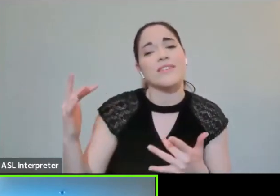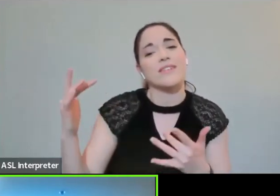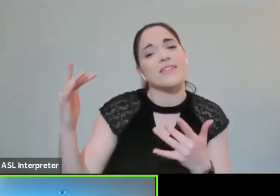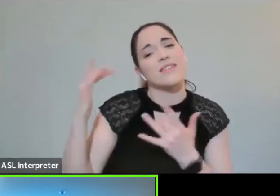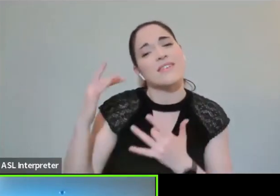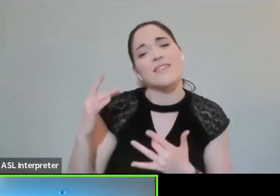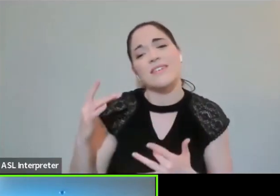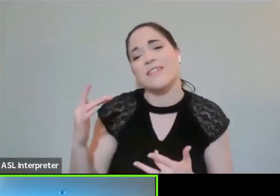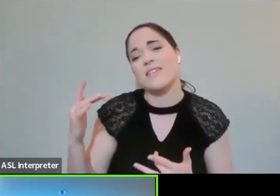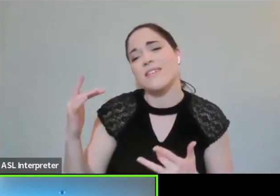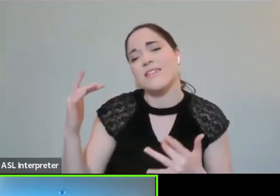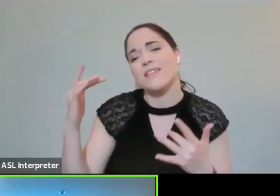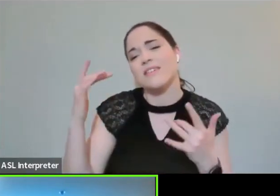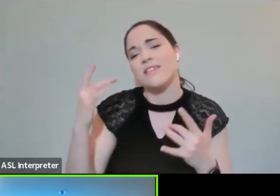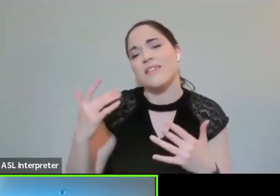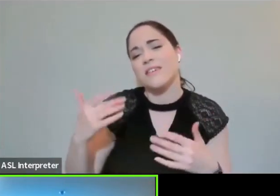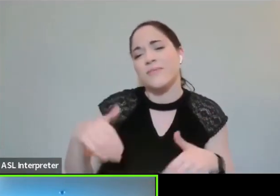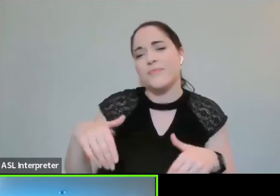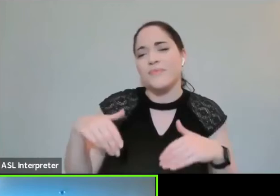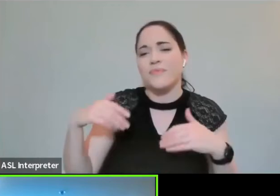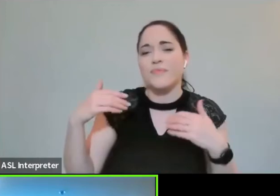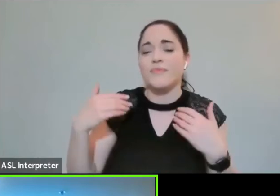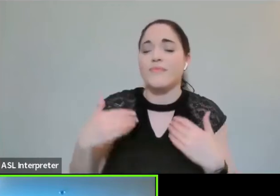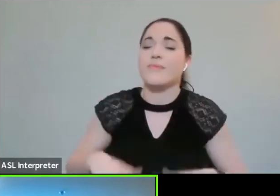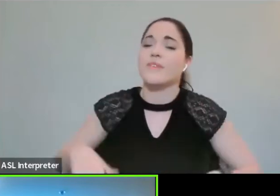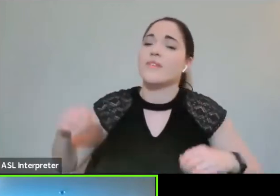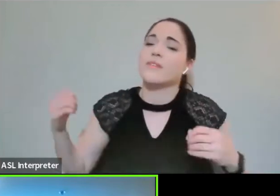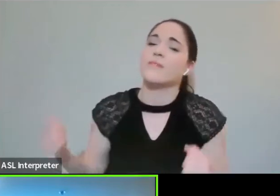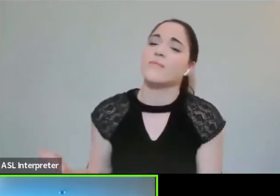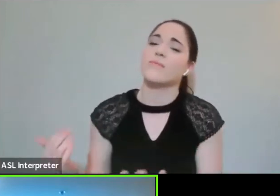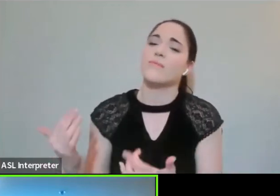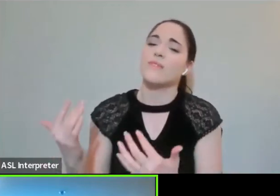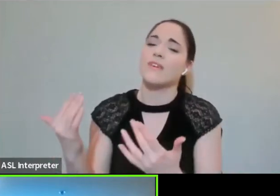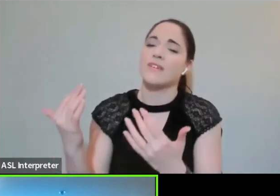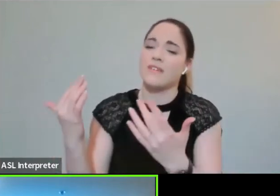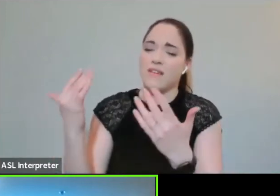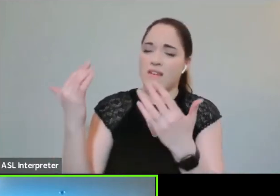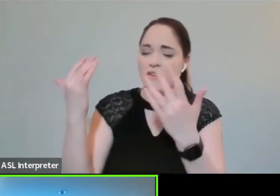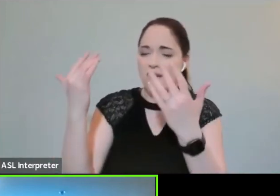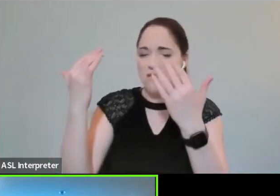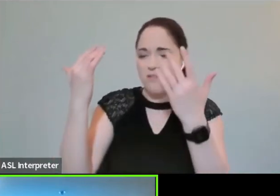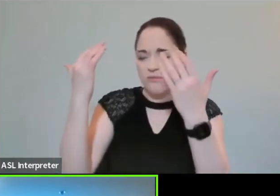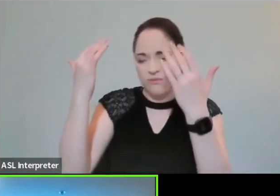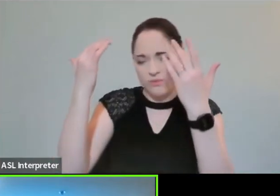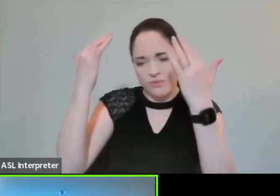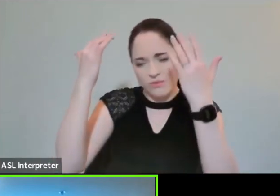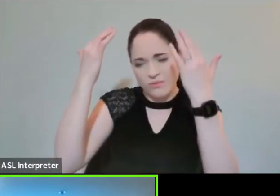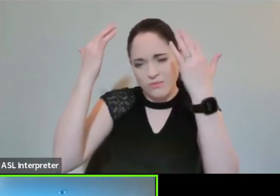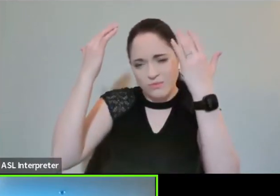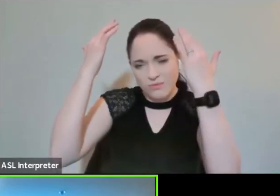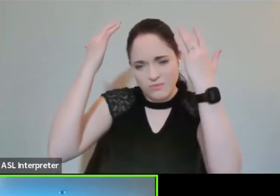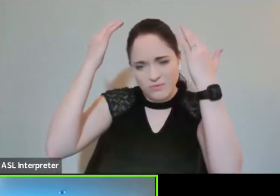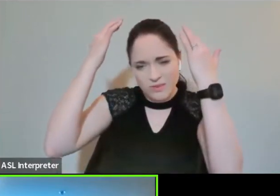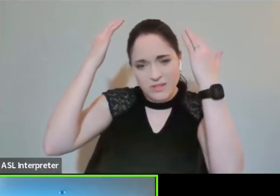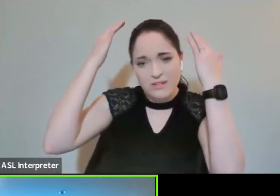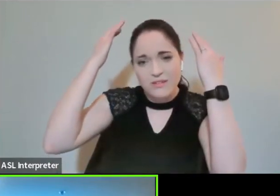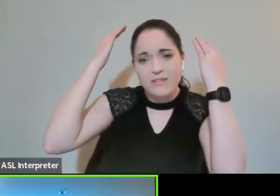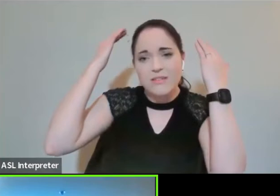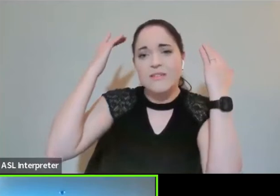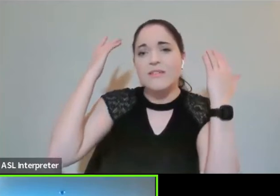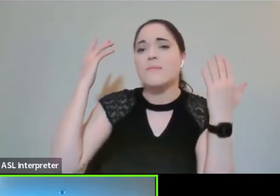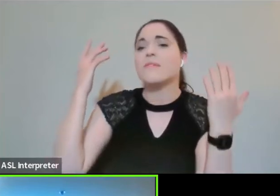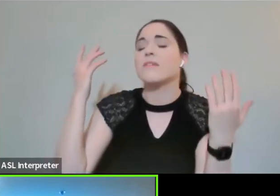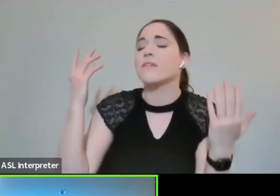As deep cries out As deep deep We sing